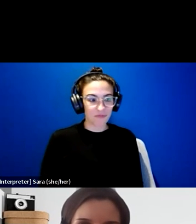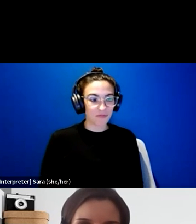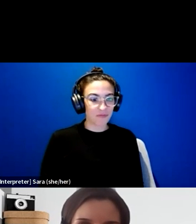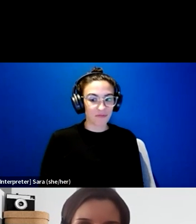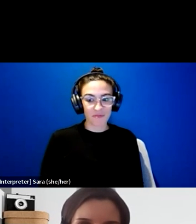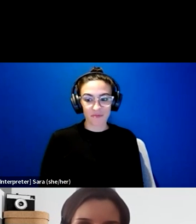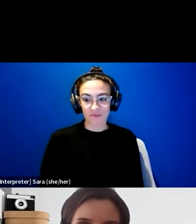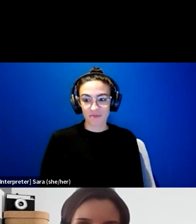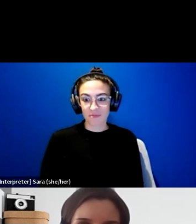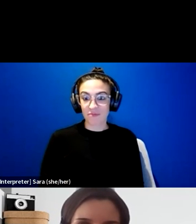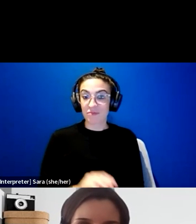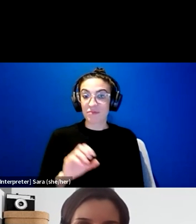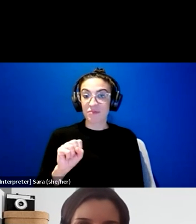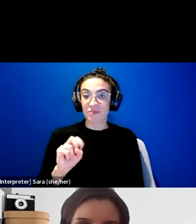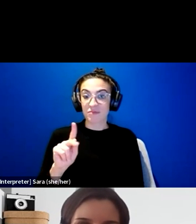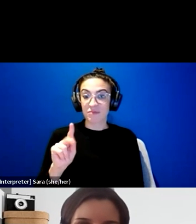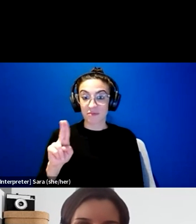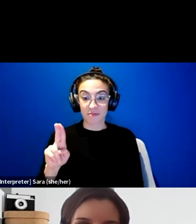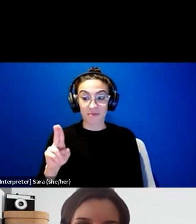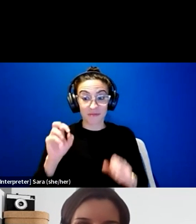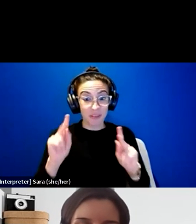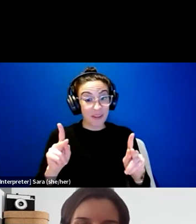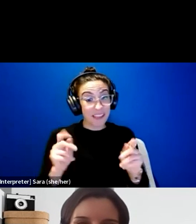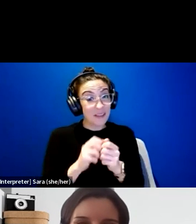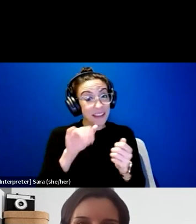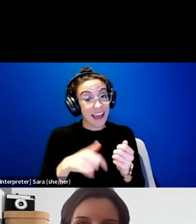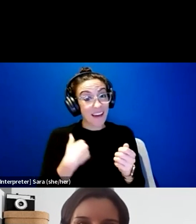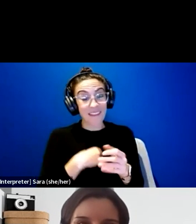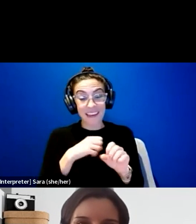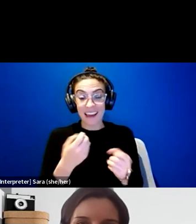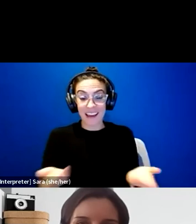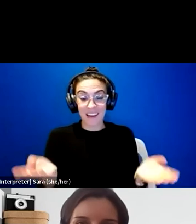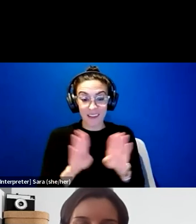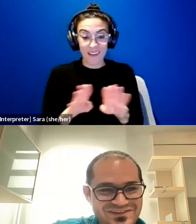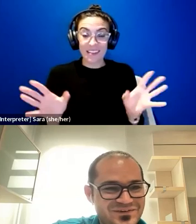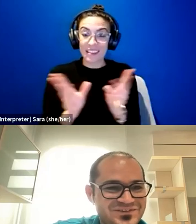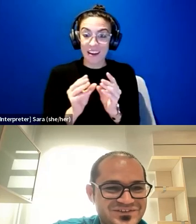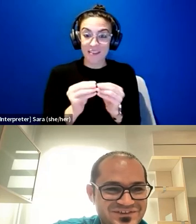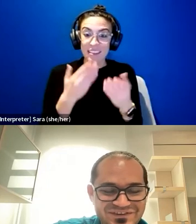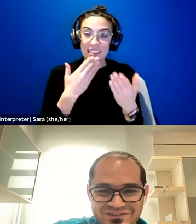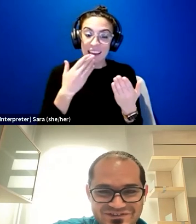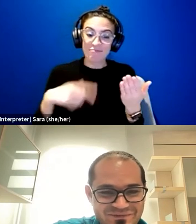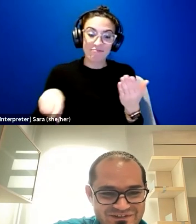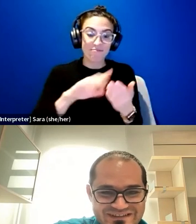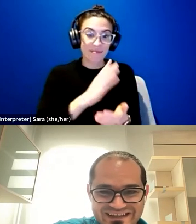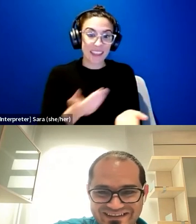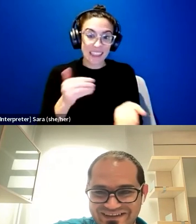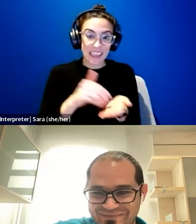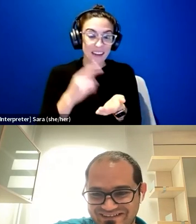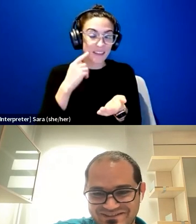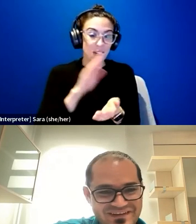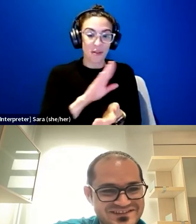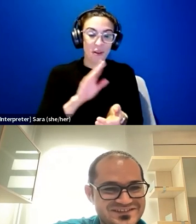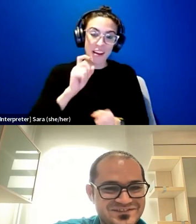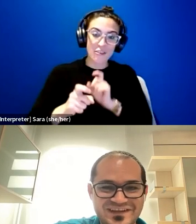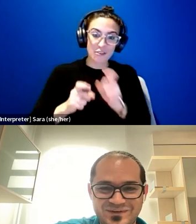so that's it then we can close the conference uh thanks again for your contributions and